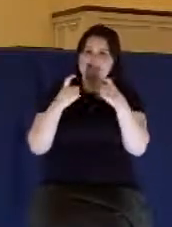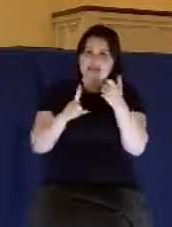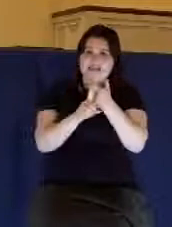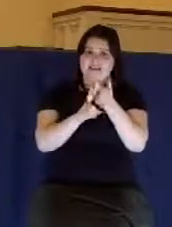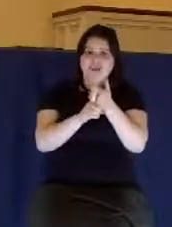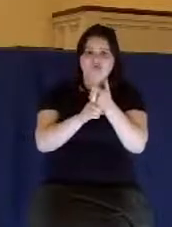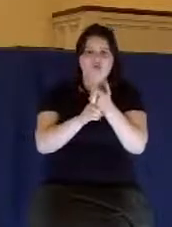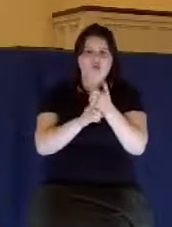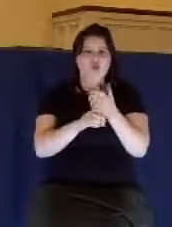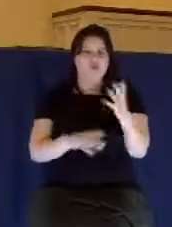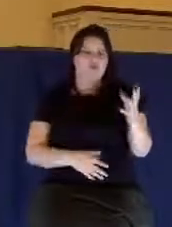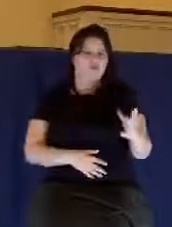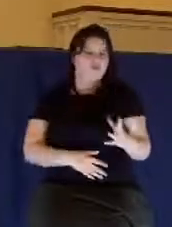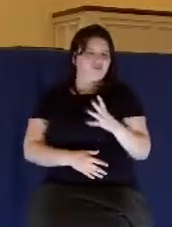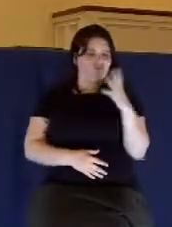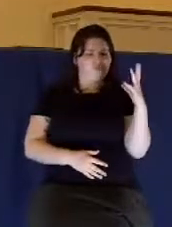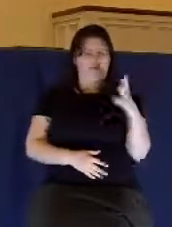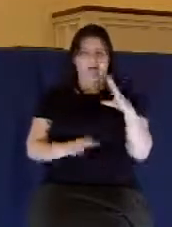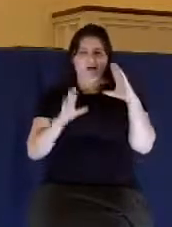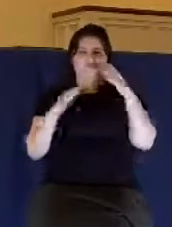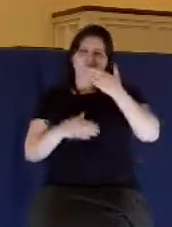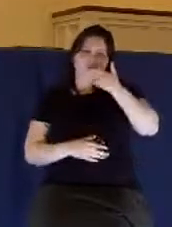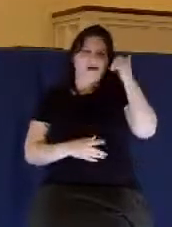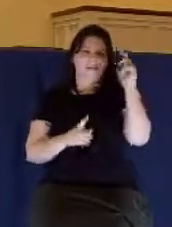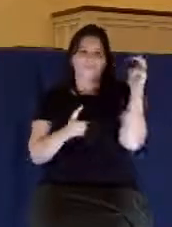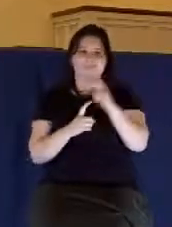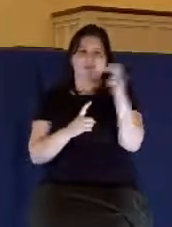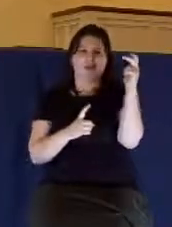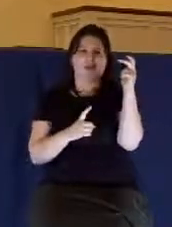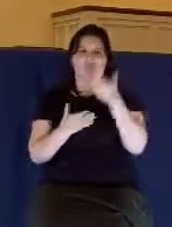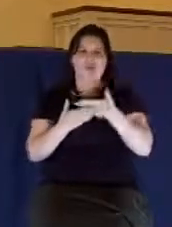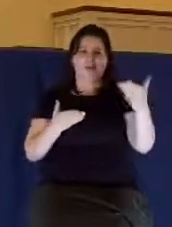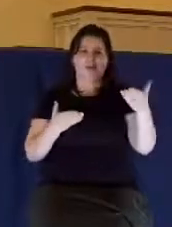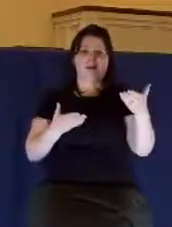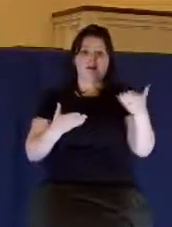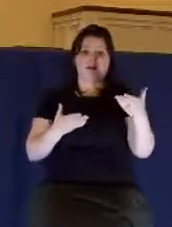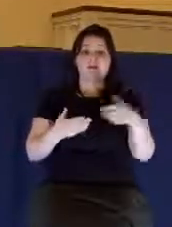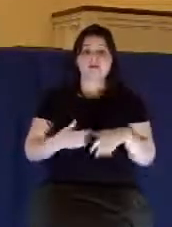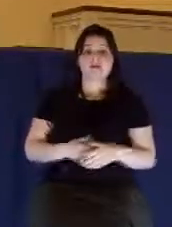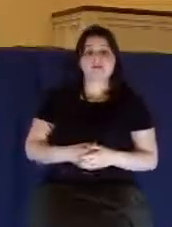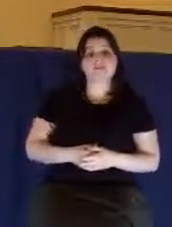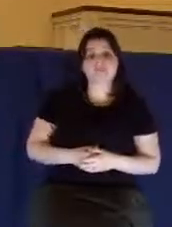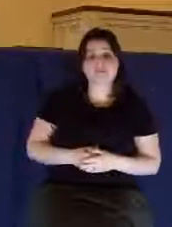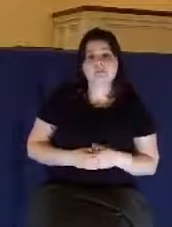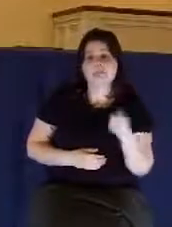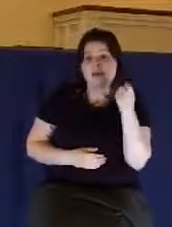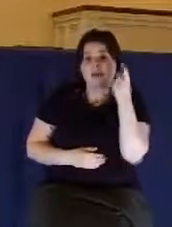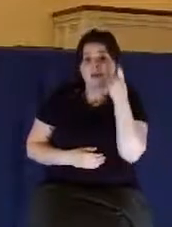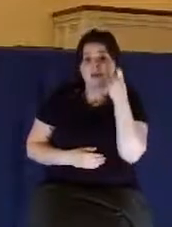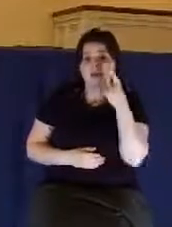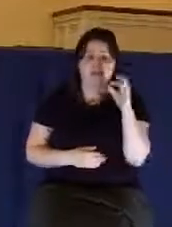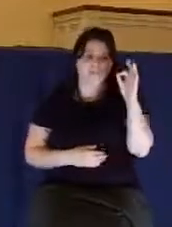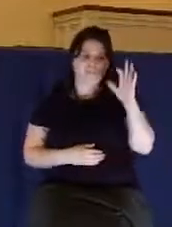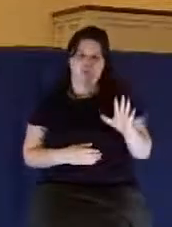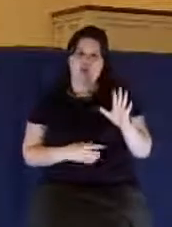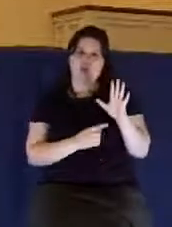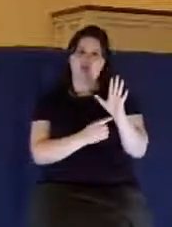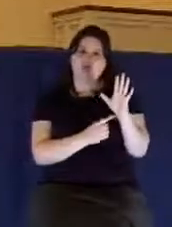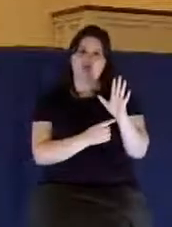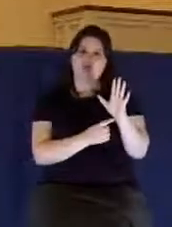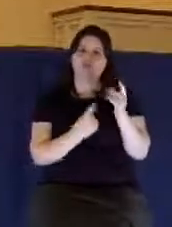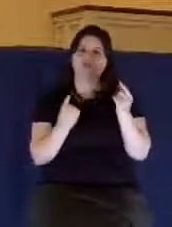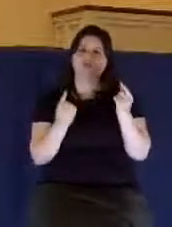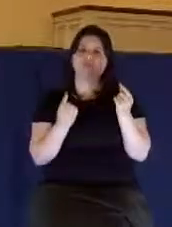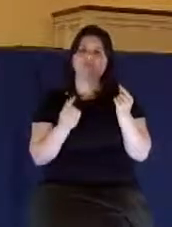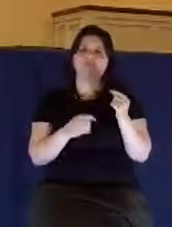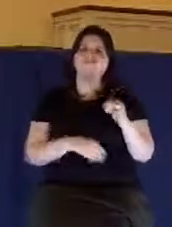We're going to really make you happy by giving you this. But then that preacher, this is what he did. He hired a commercial artist.